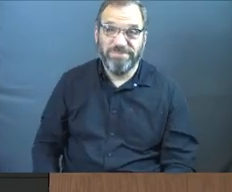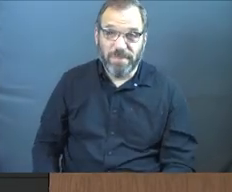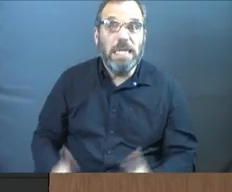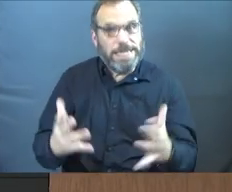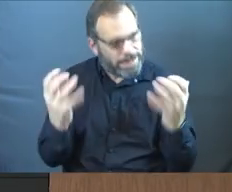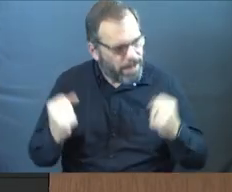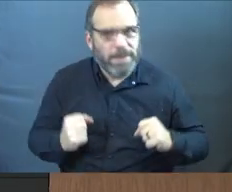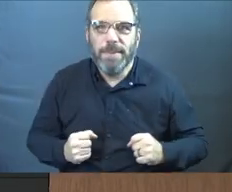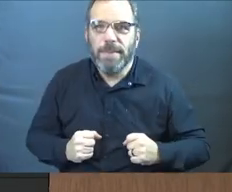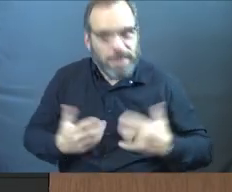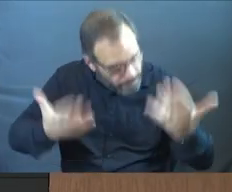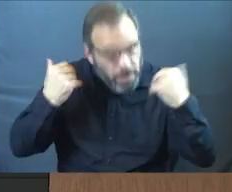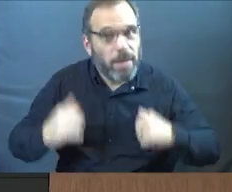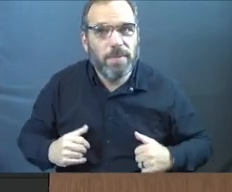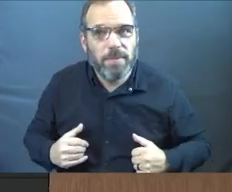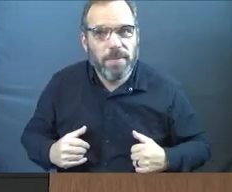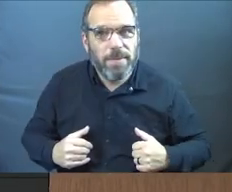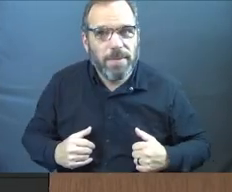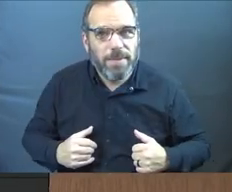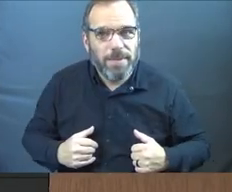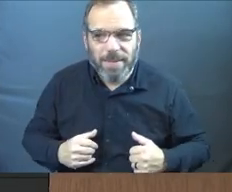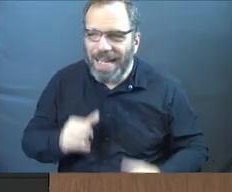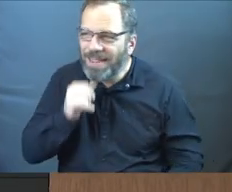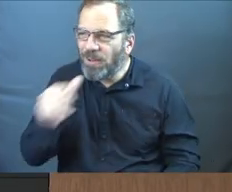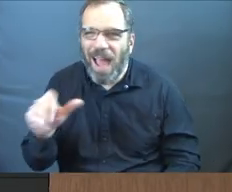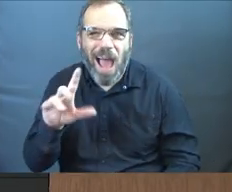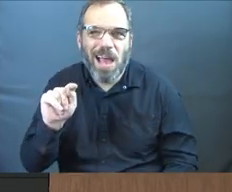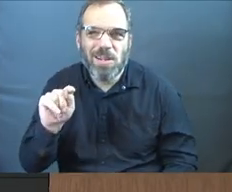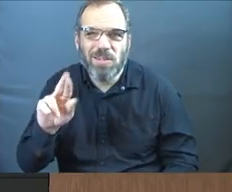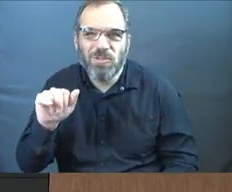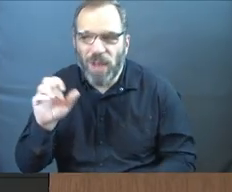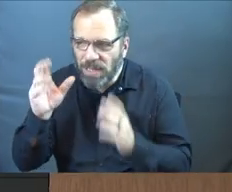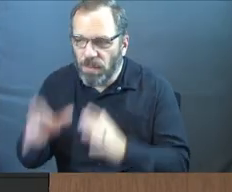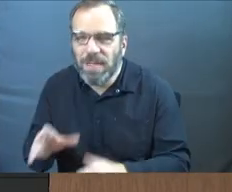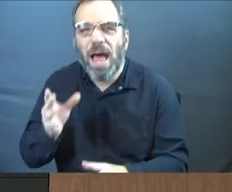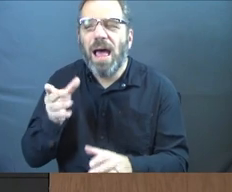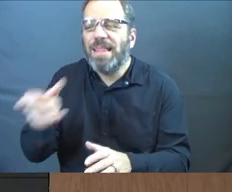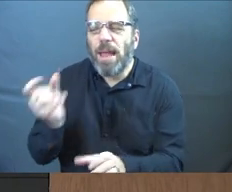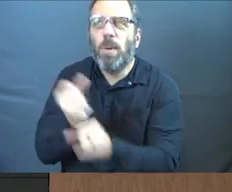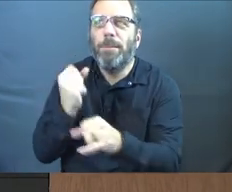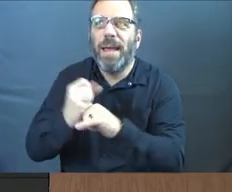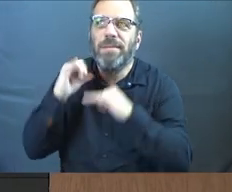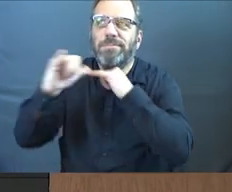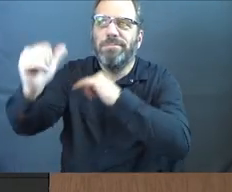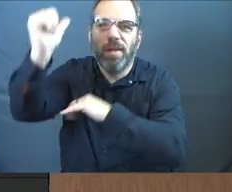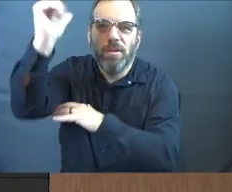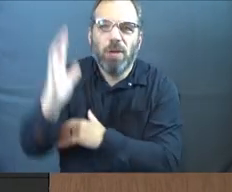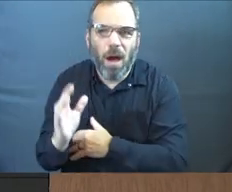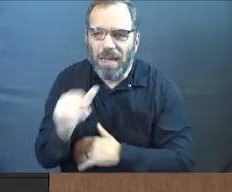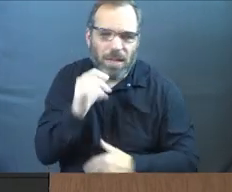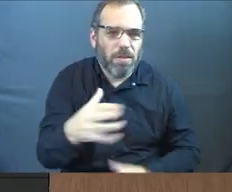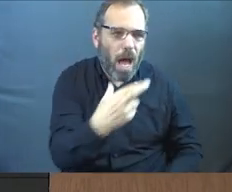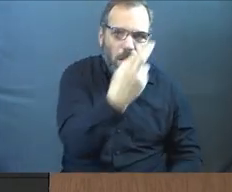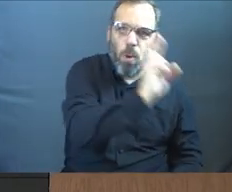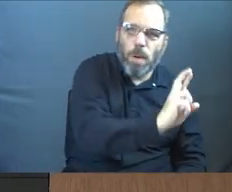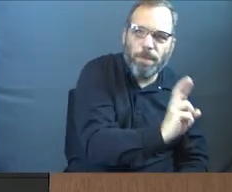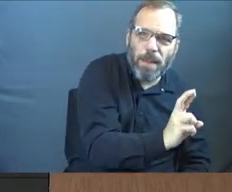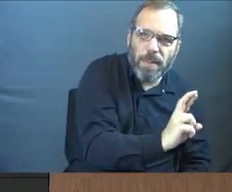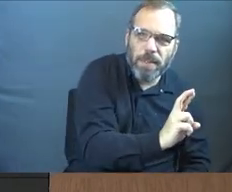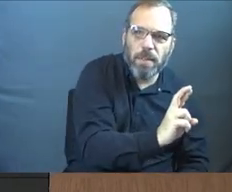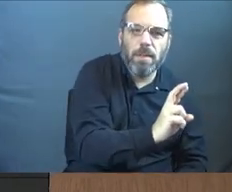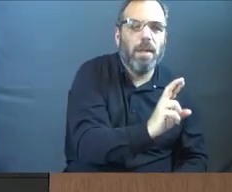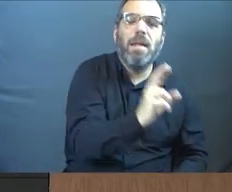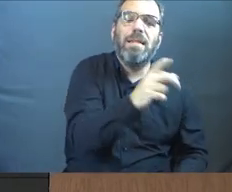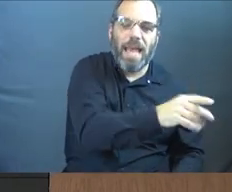Come on. They're not a trans person. They're a person made in God's image. They're not a Republican. They're a